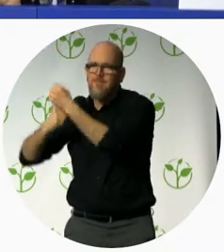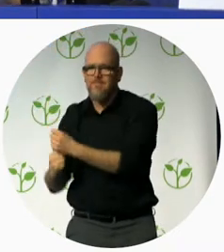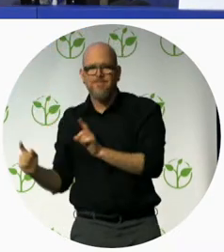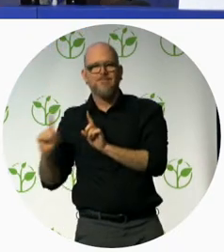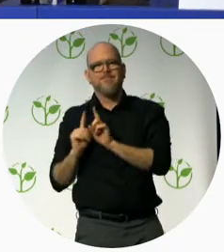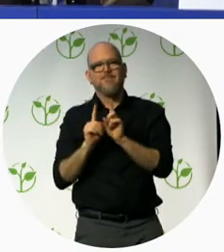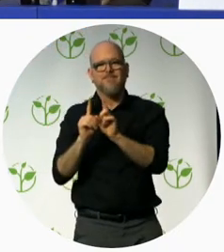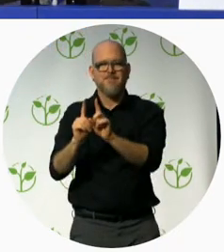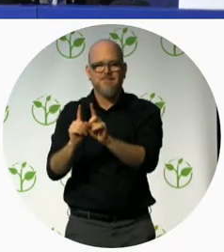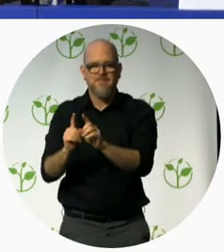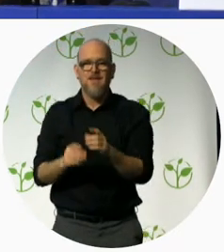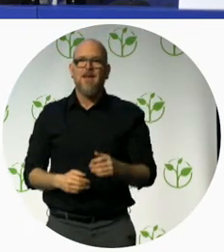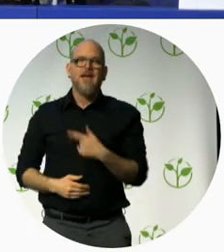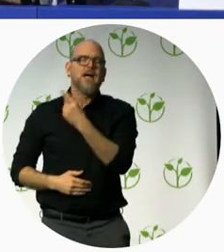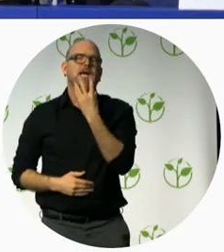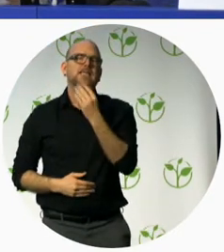laad